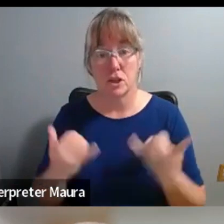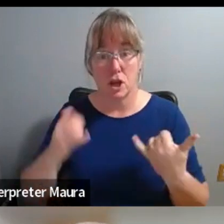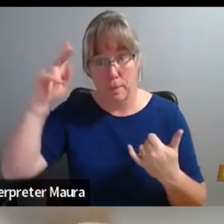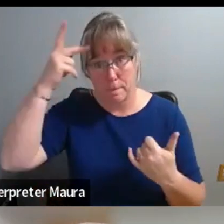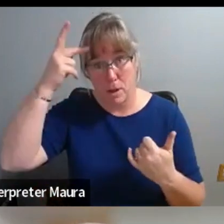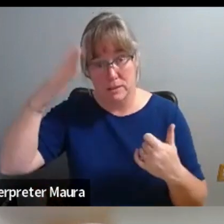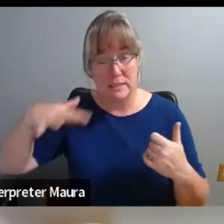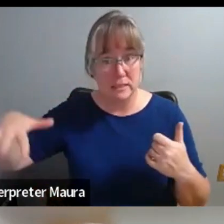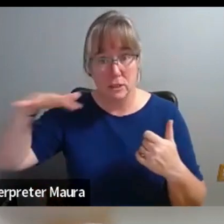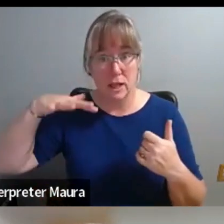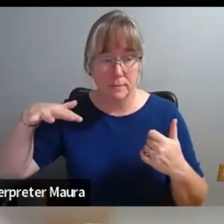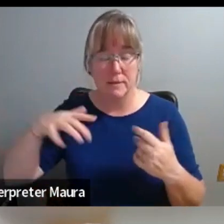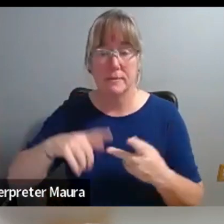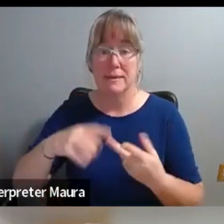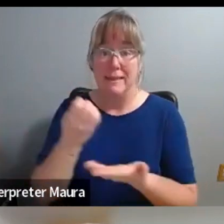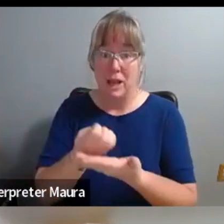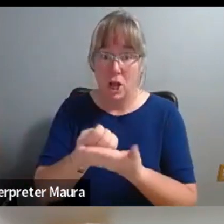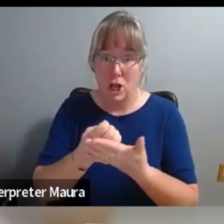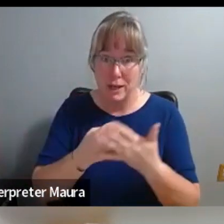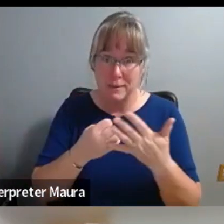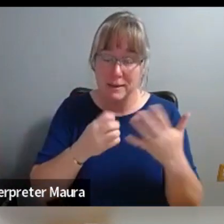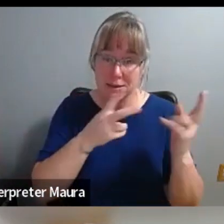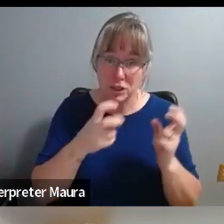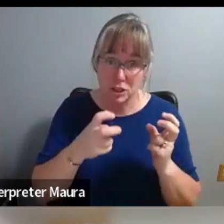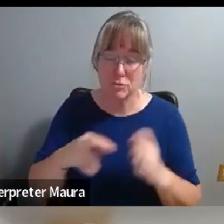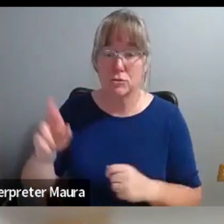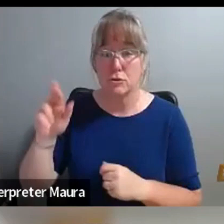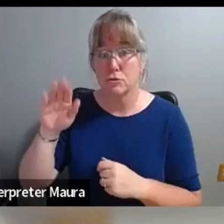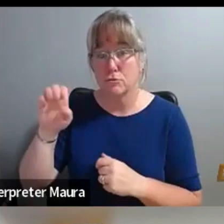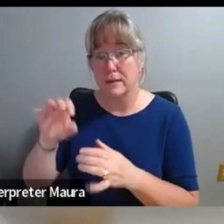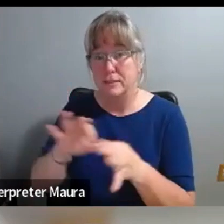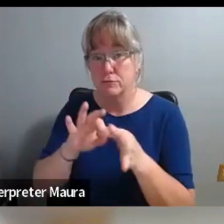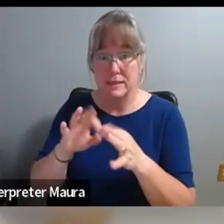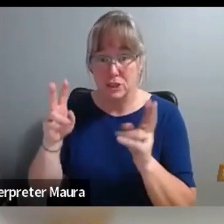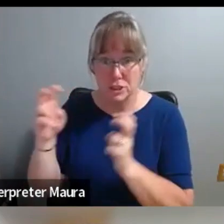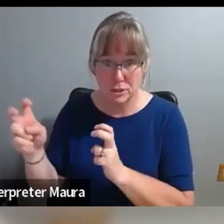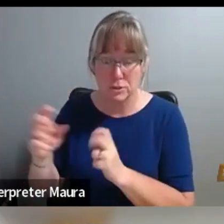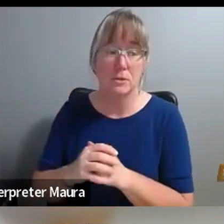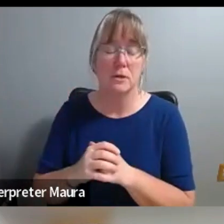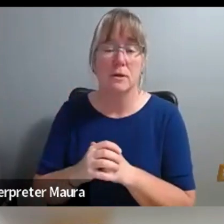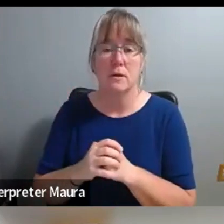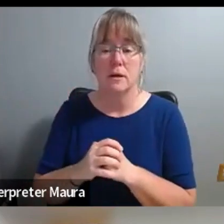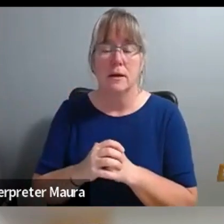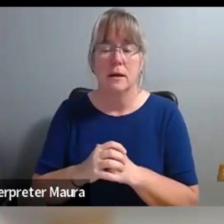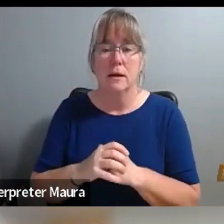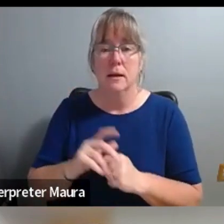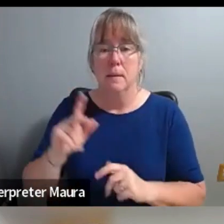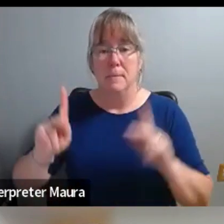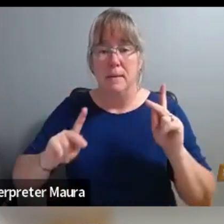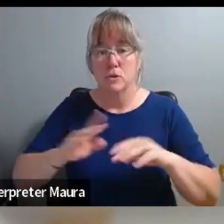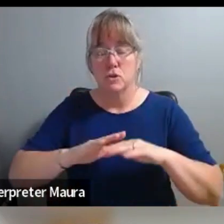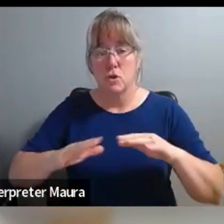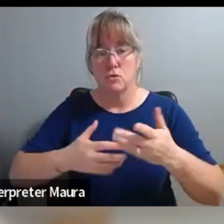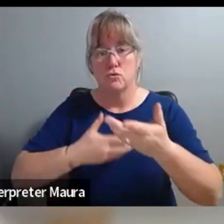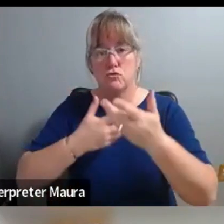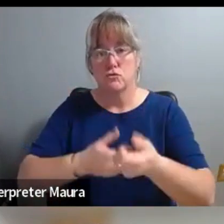what's going on with the economy, with what's going on with race relations, um, people don't trust our institutions